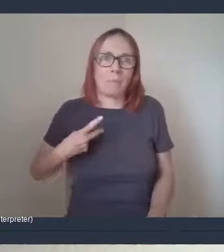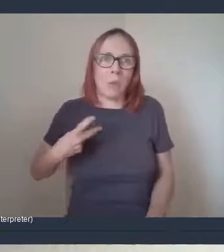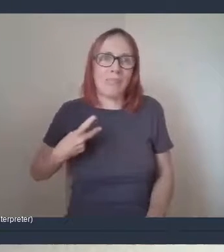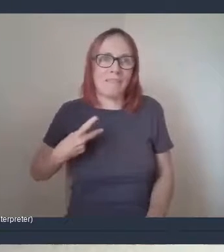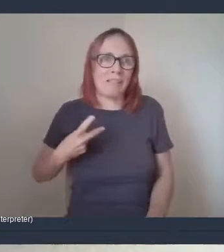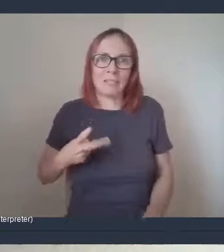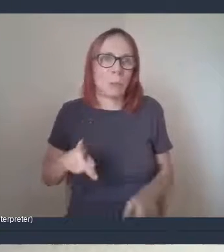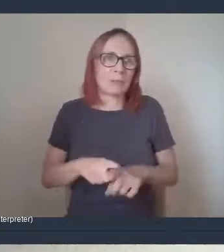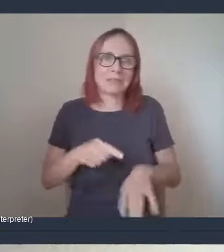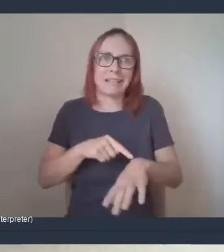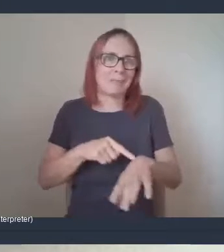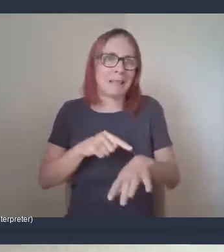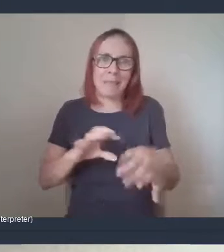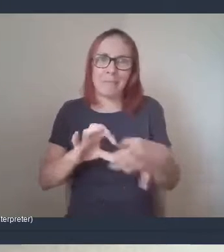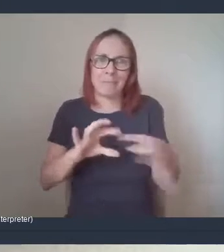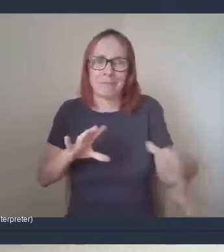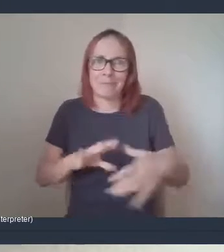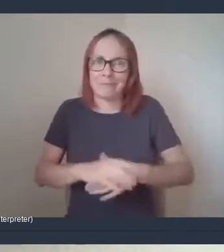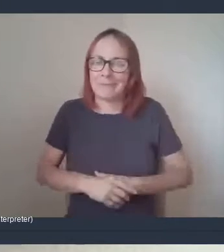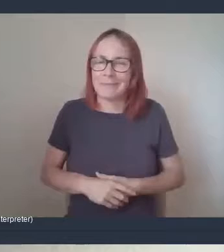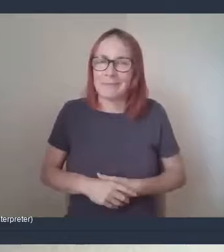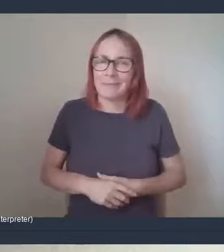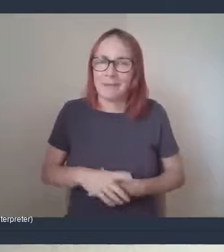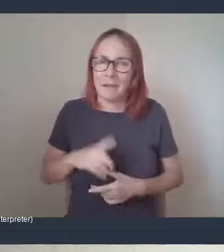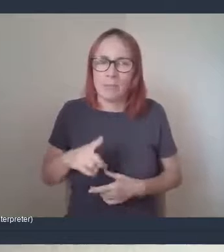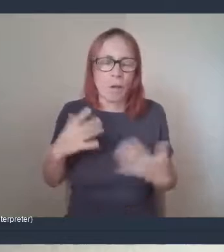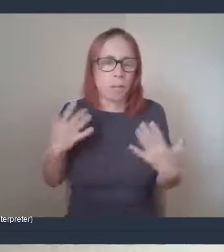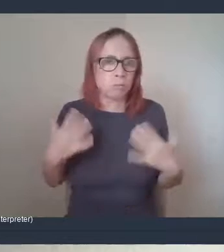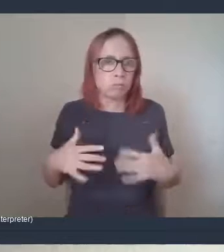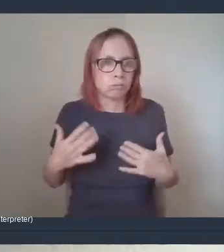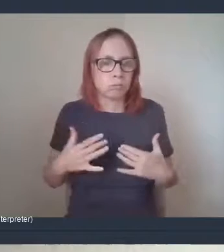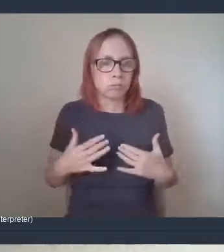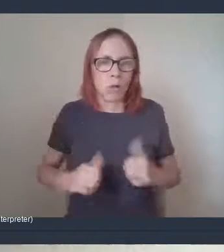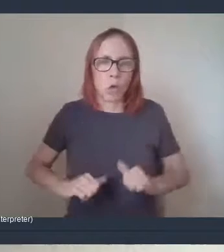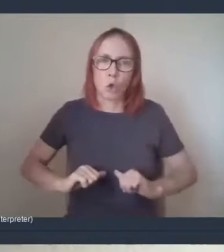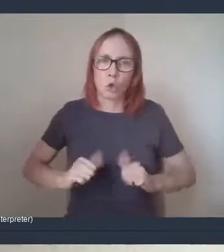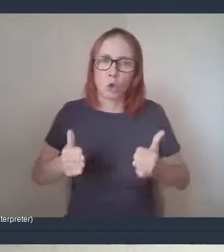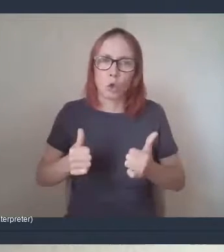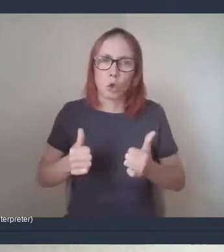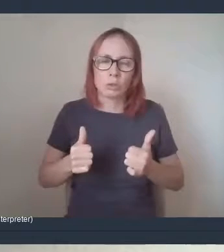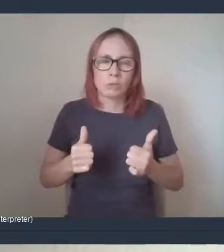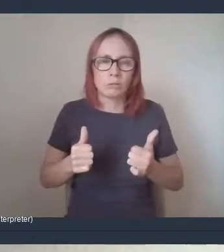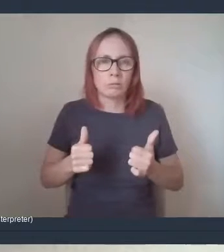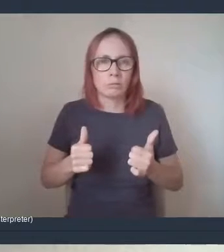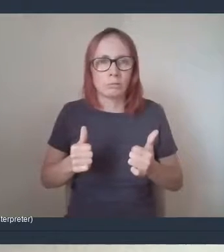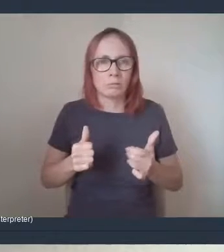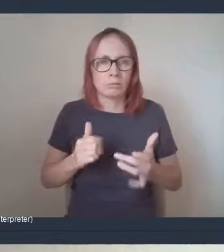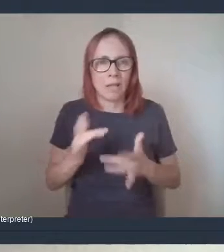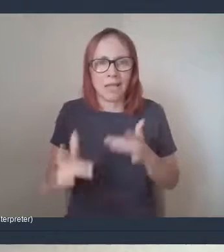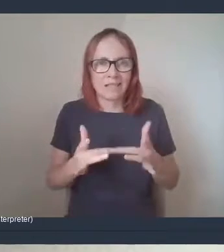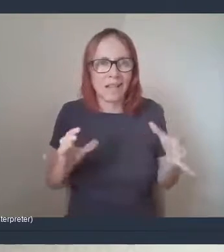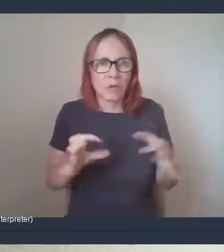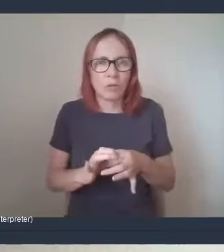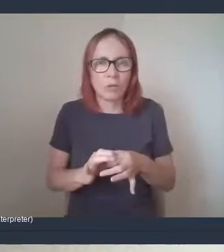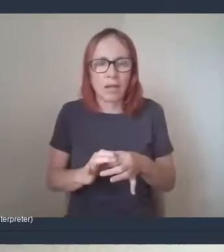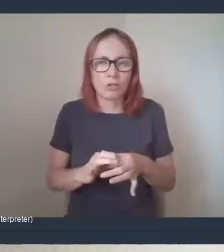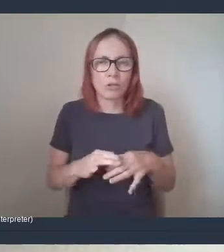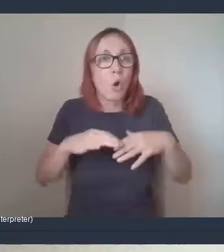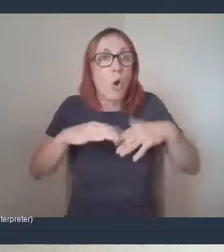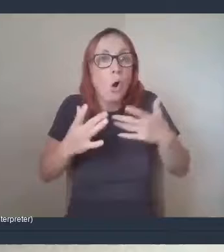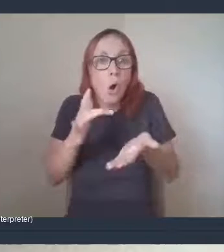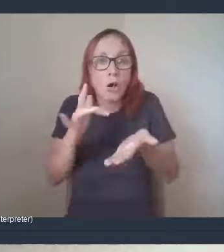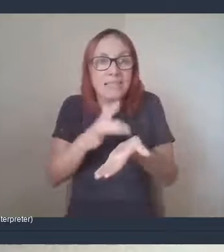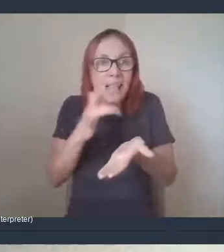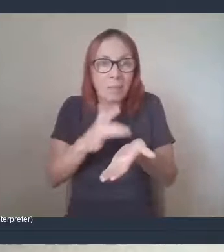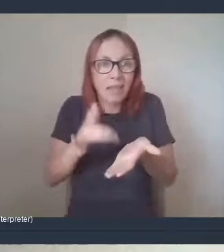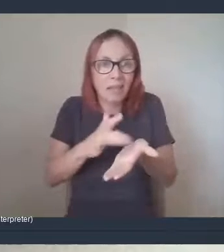And it's incredible how just having that or just even sometimes a tablet where you can look at someone and chat